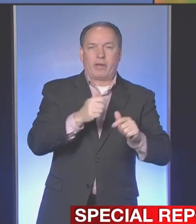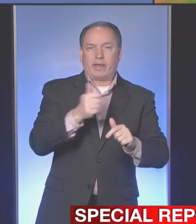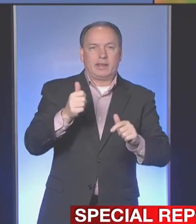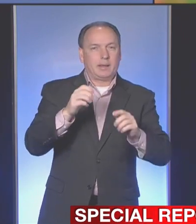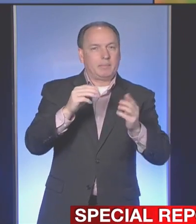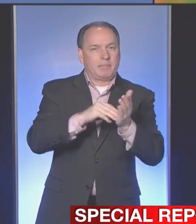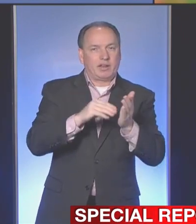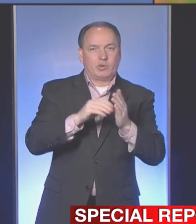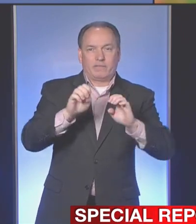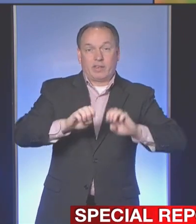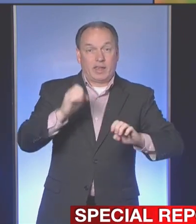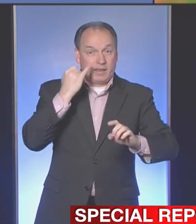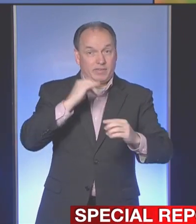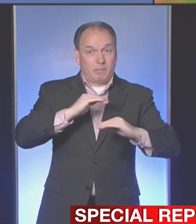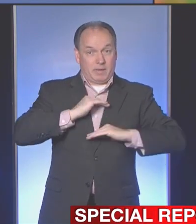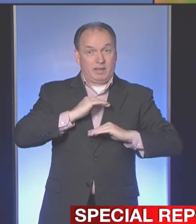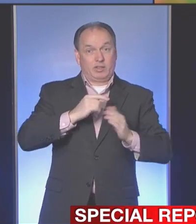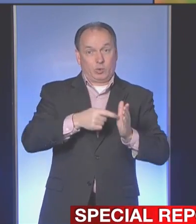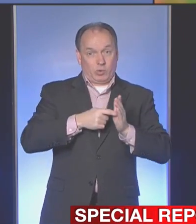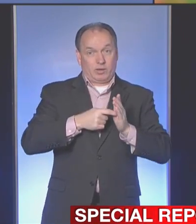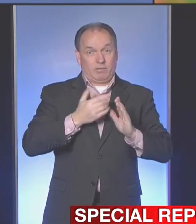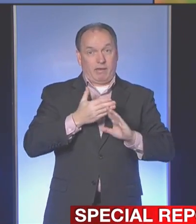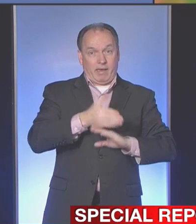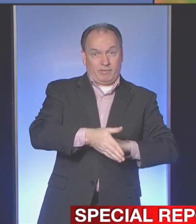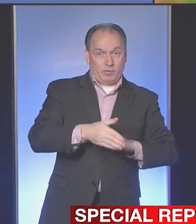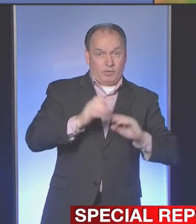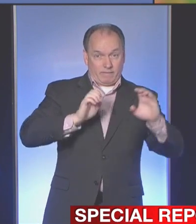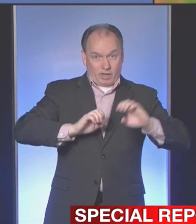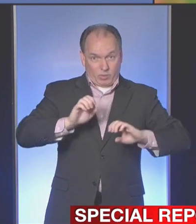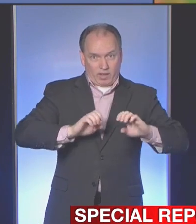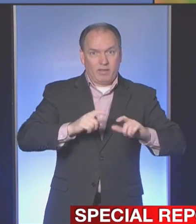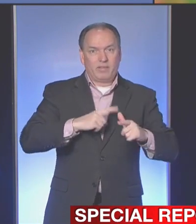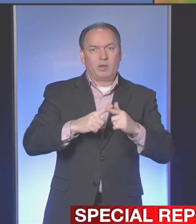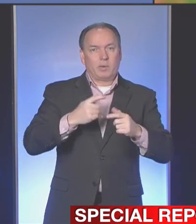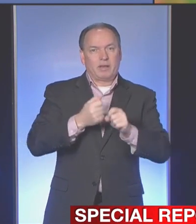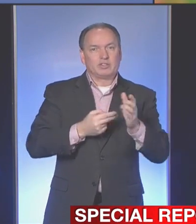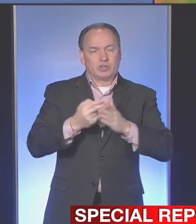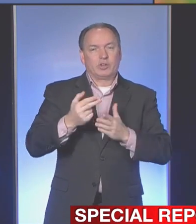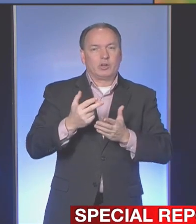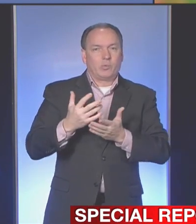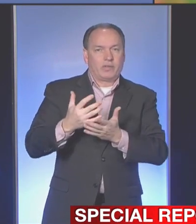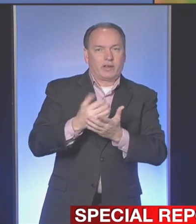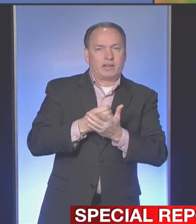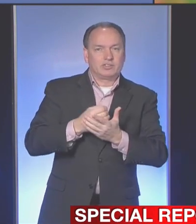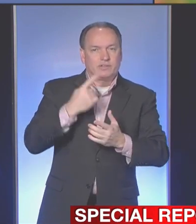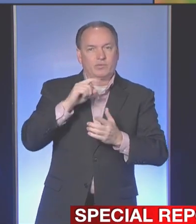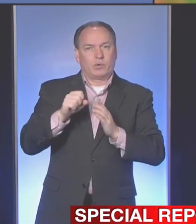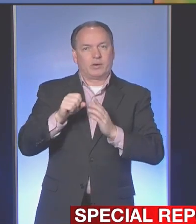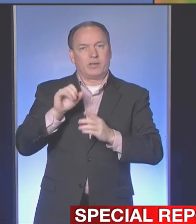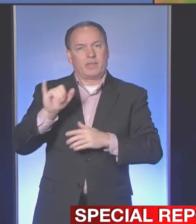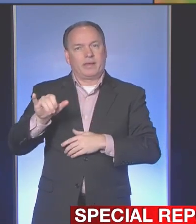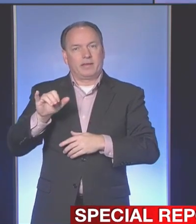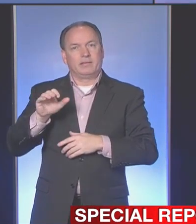the criteria after being evaluated, we will make sure that they get the collection for the specimen as needed.